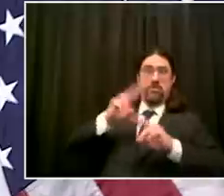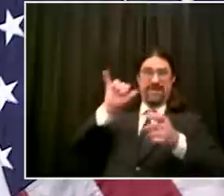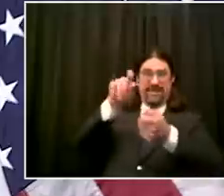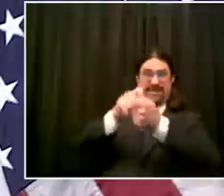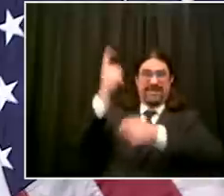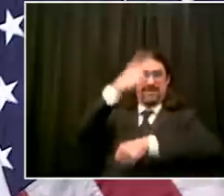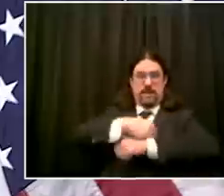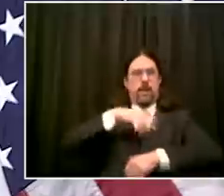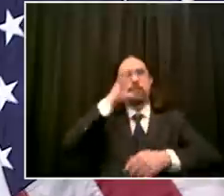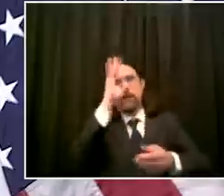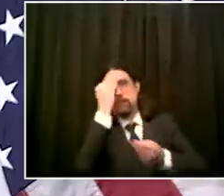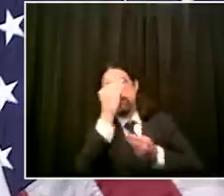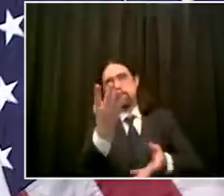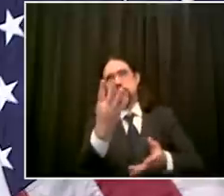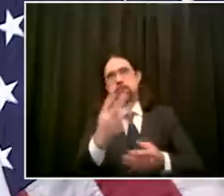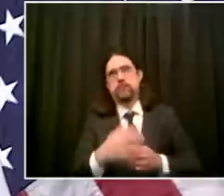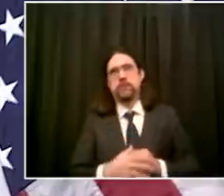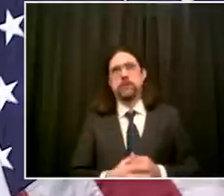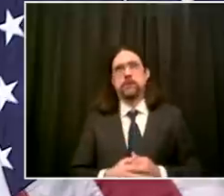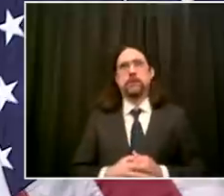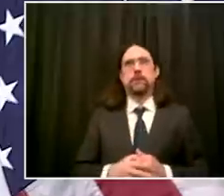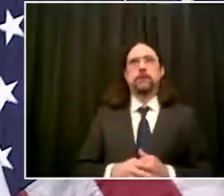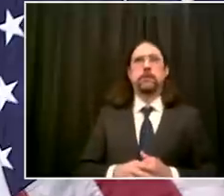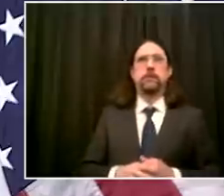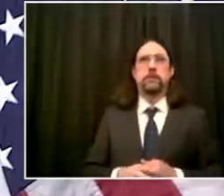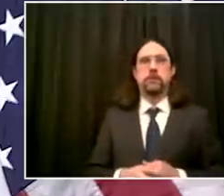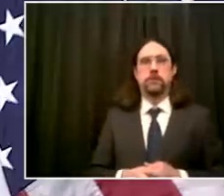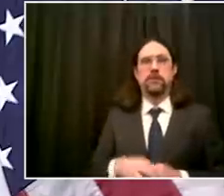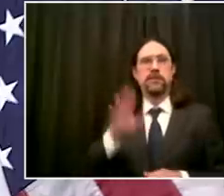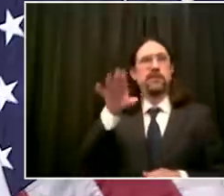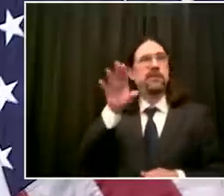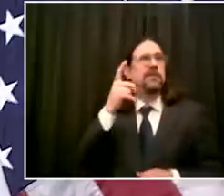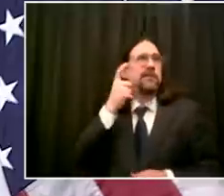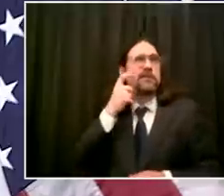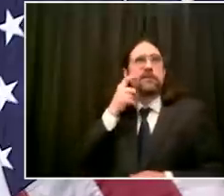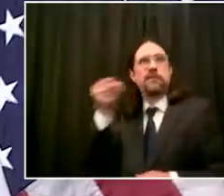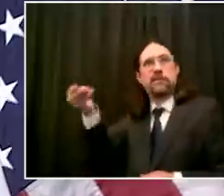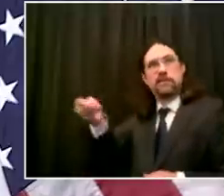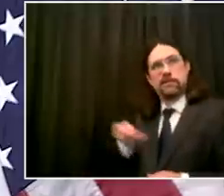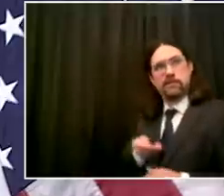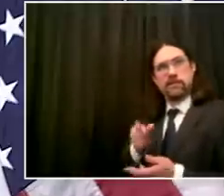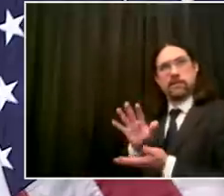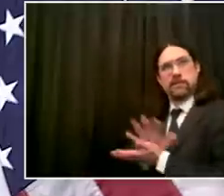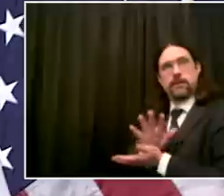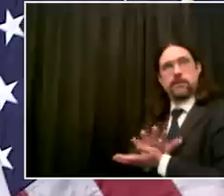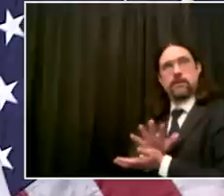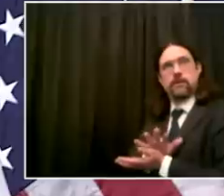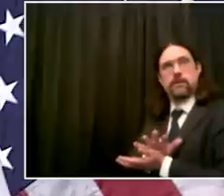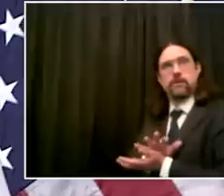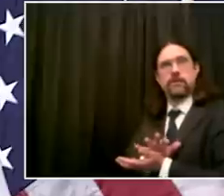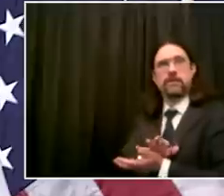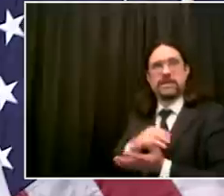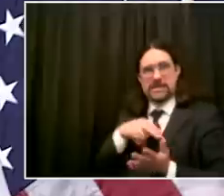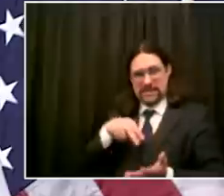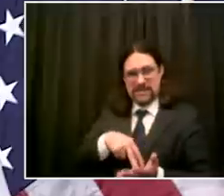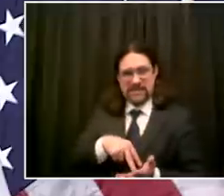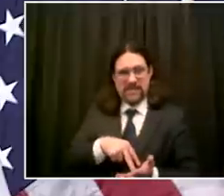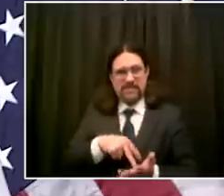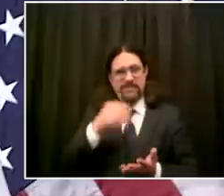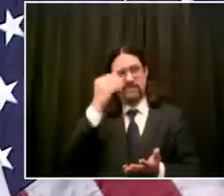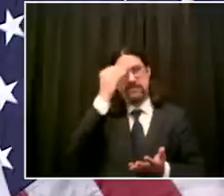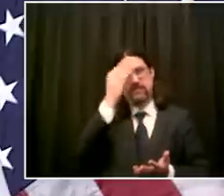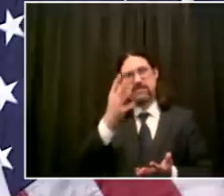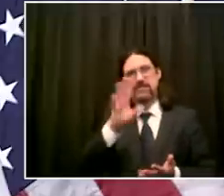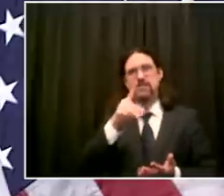sad topic but we are at this point trying to make sure there's transparency obviously even including about painful